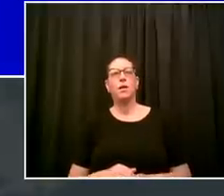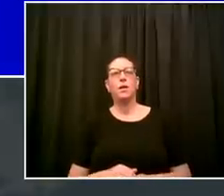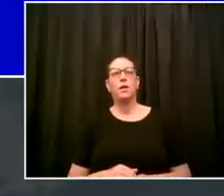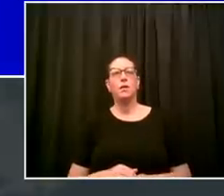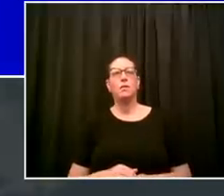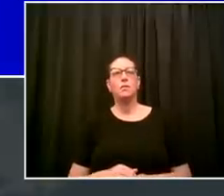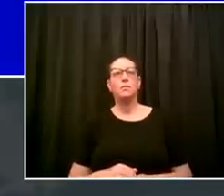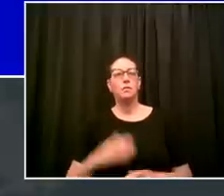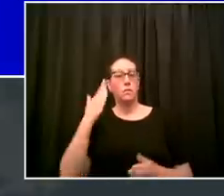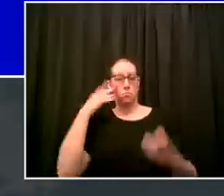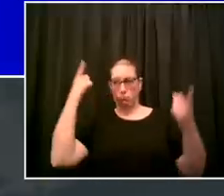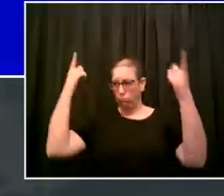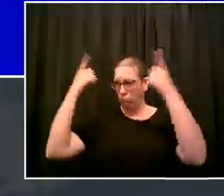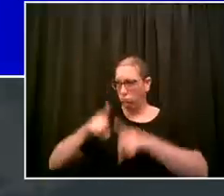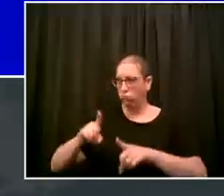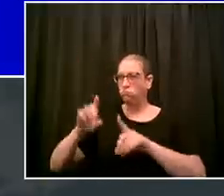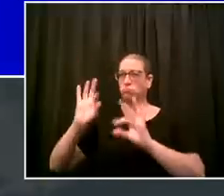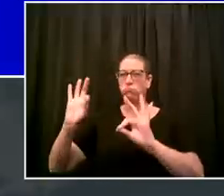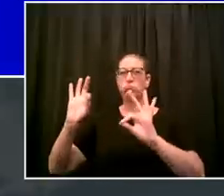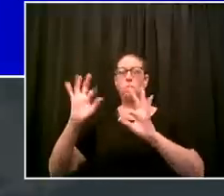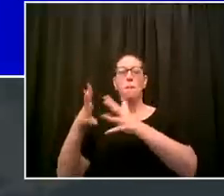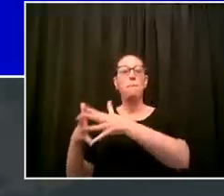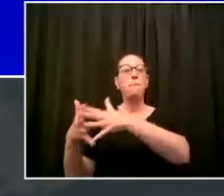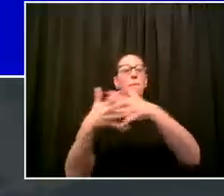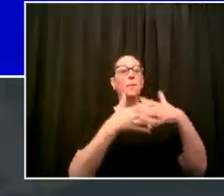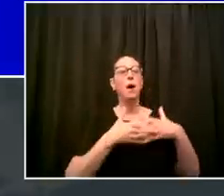definition and